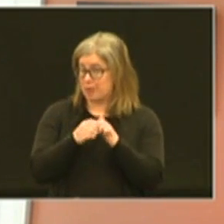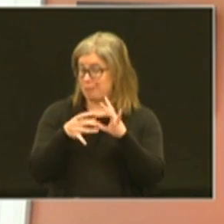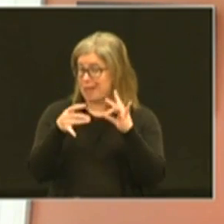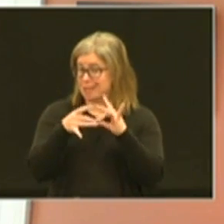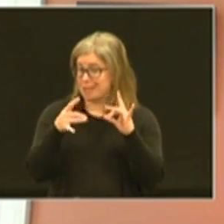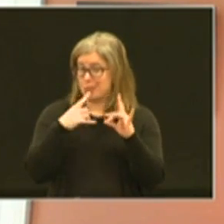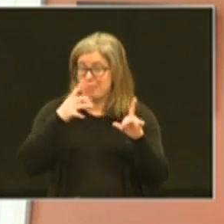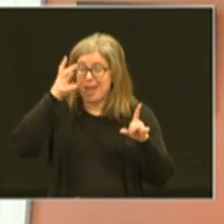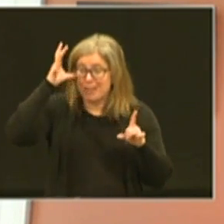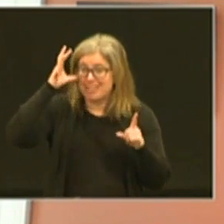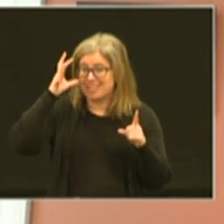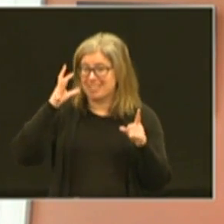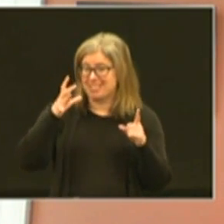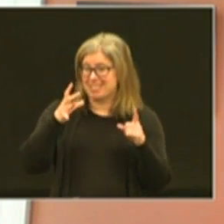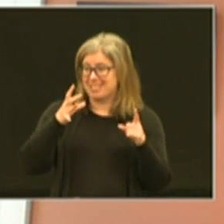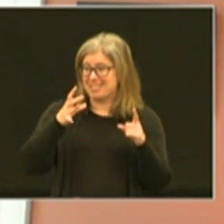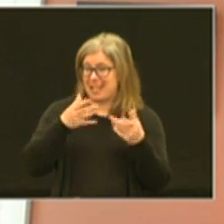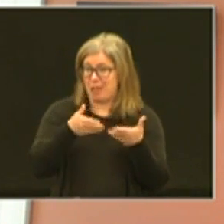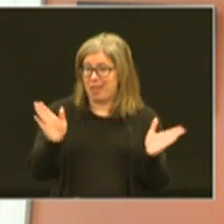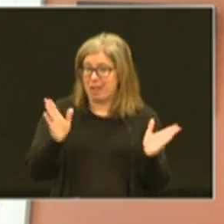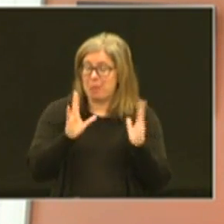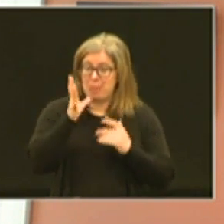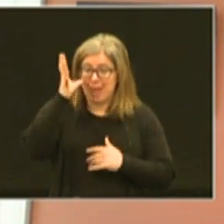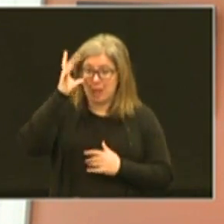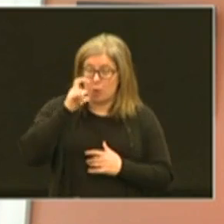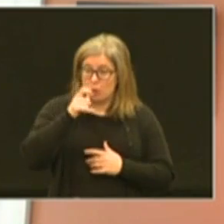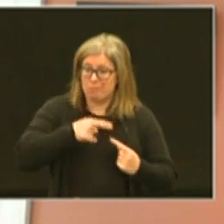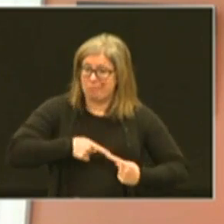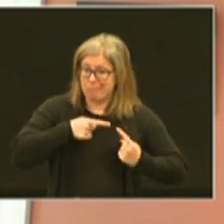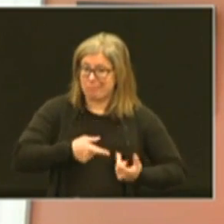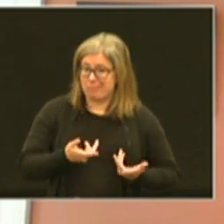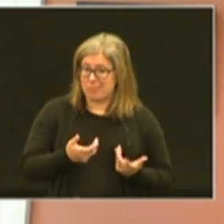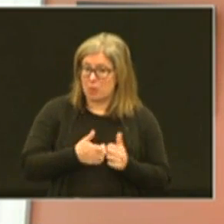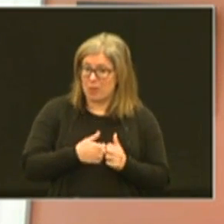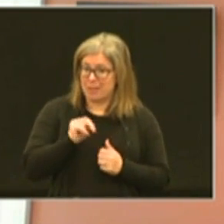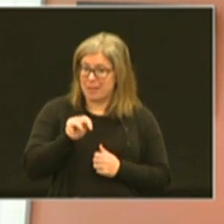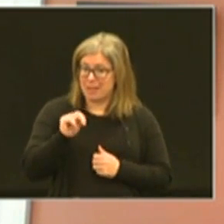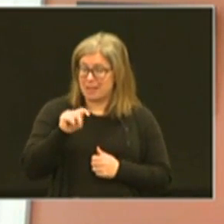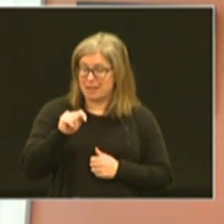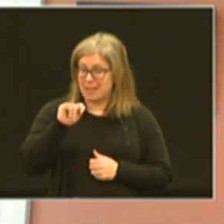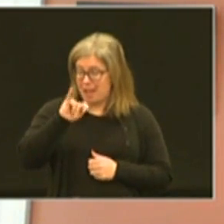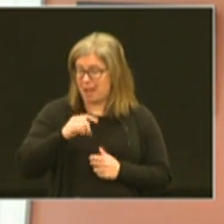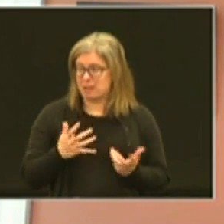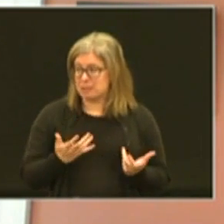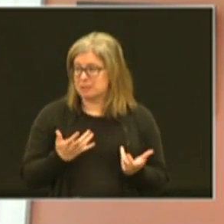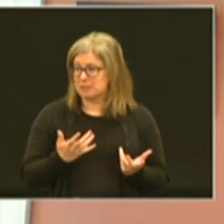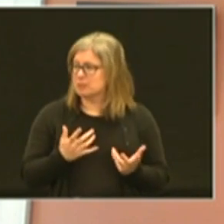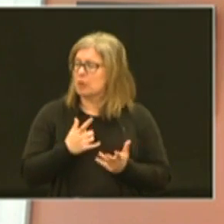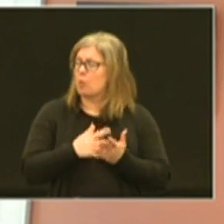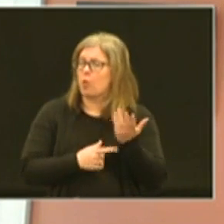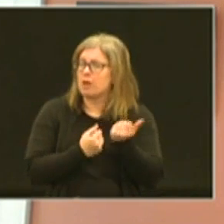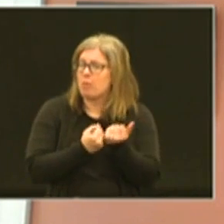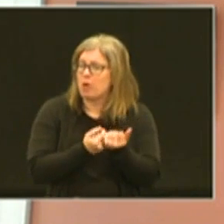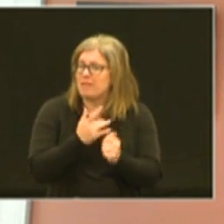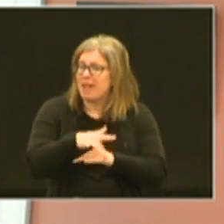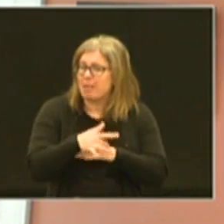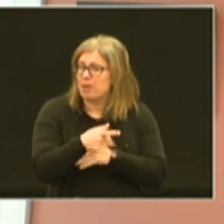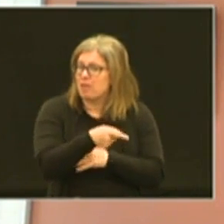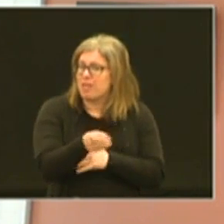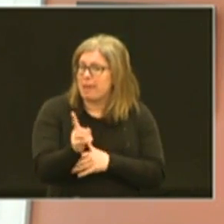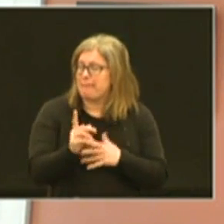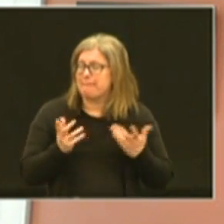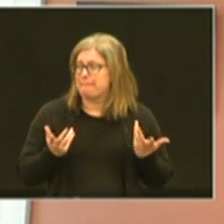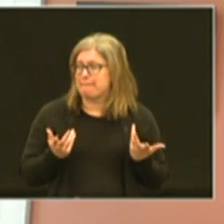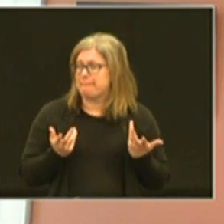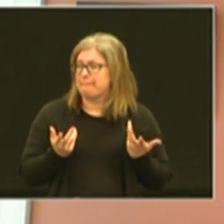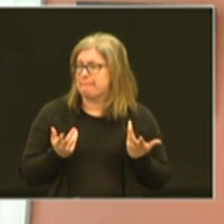a message to parents uh out there maybe parents that are having difficulty with nti what supports are available to them